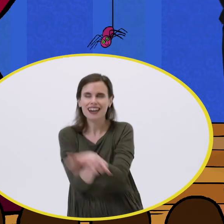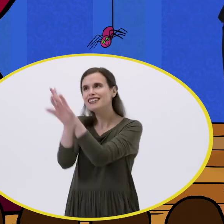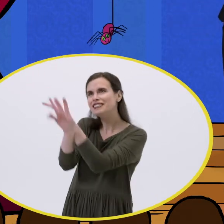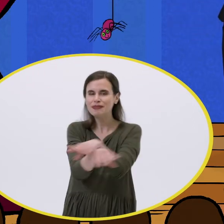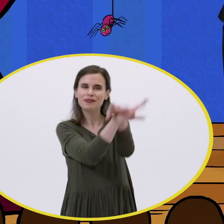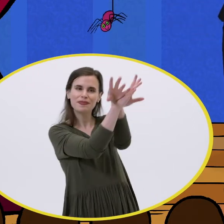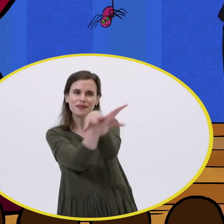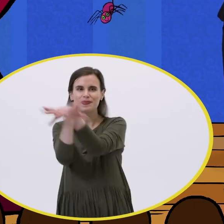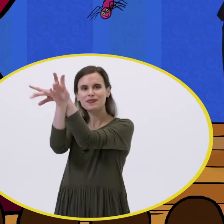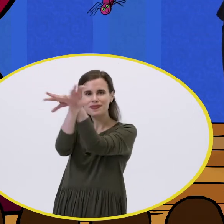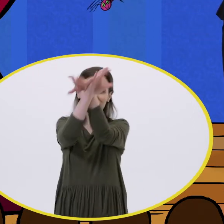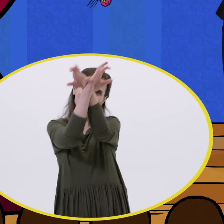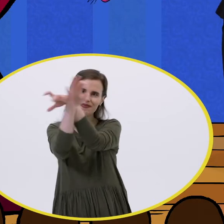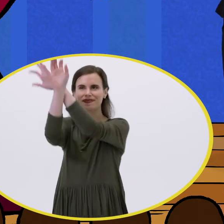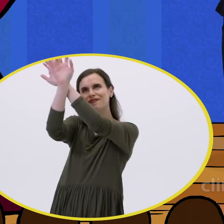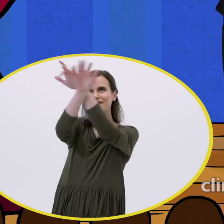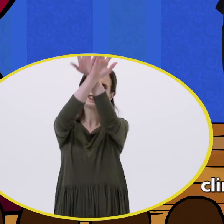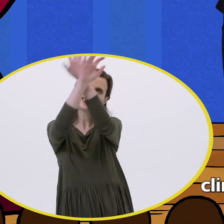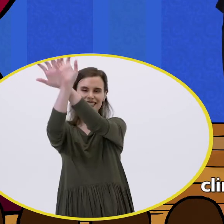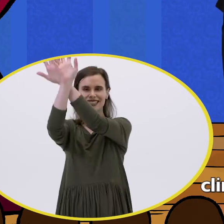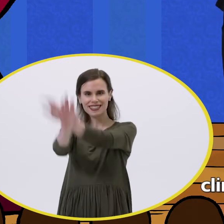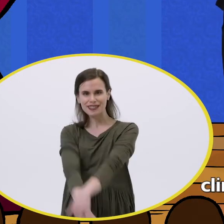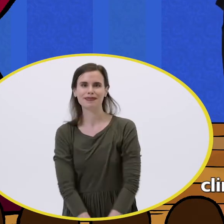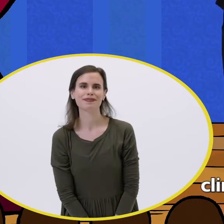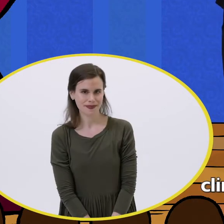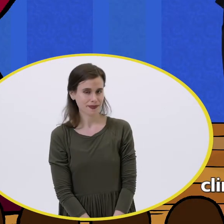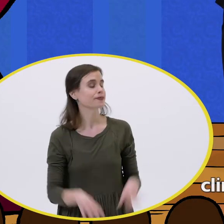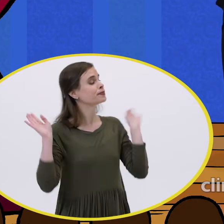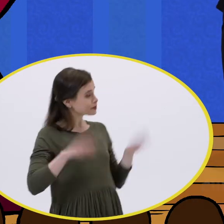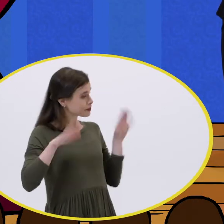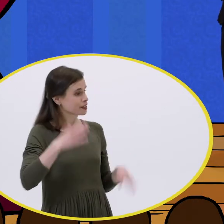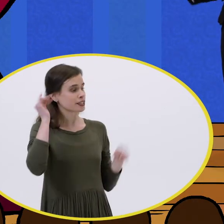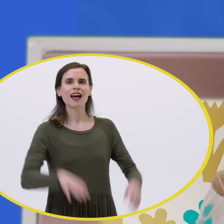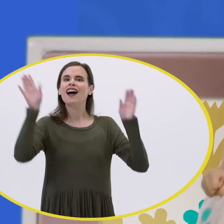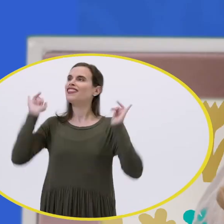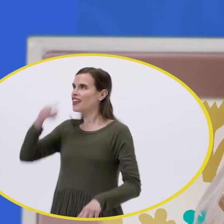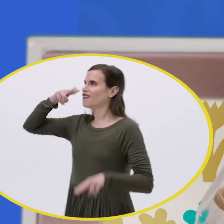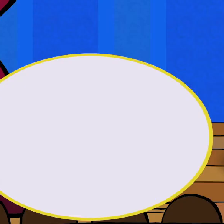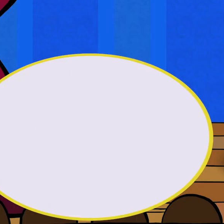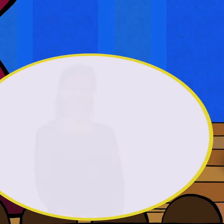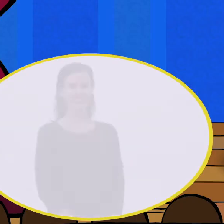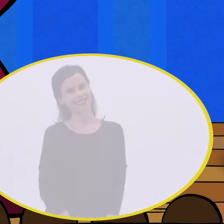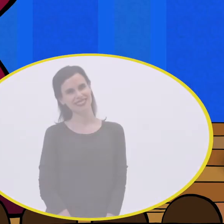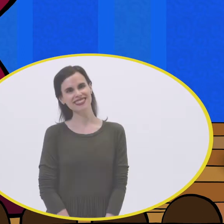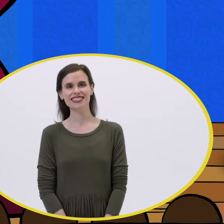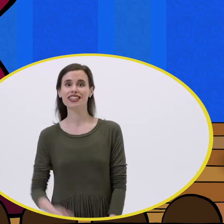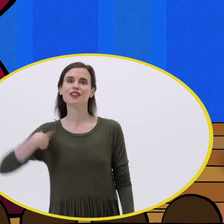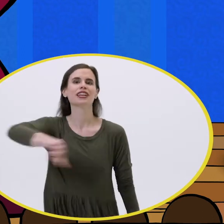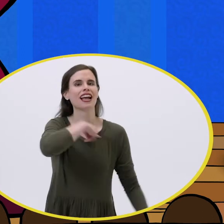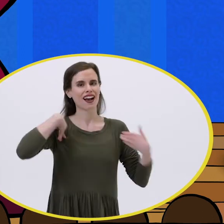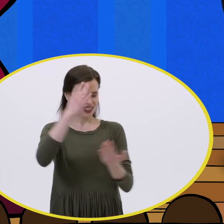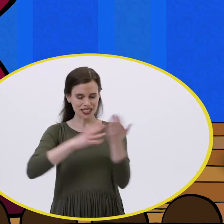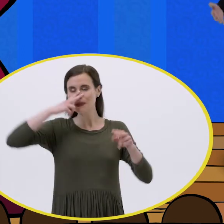And the itsy bitsy spider climbed up the spout again. That was fun. We had some